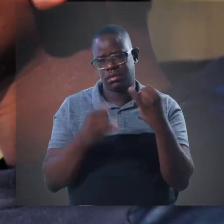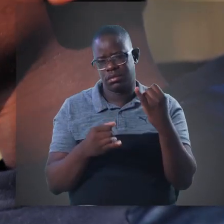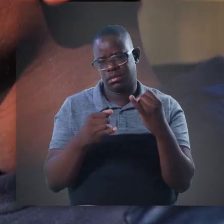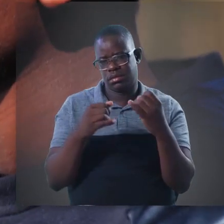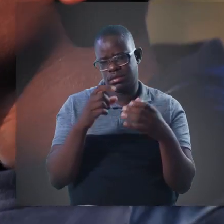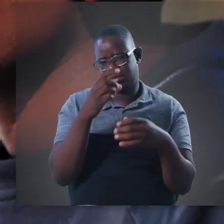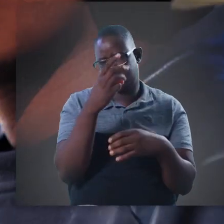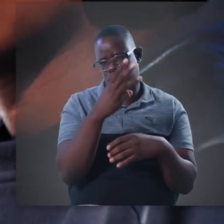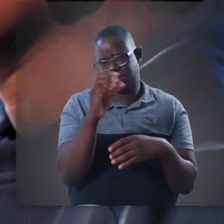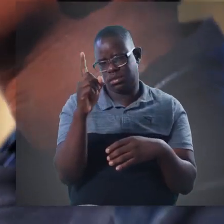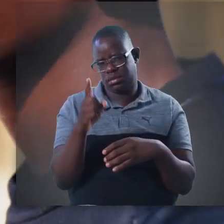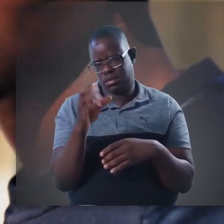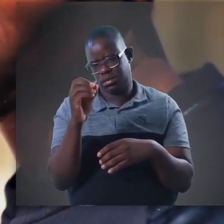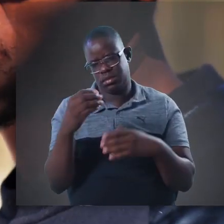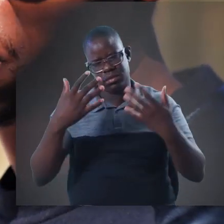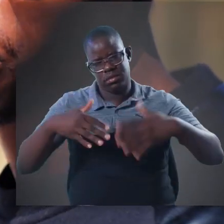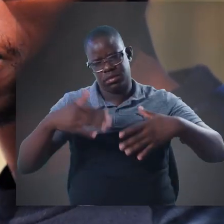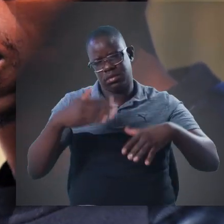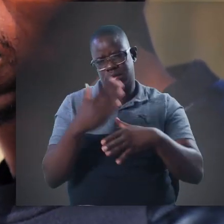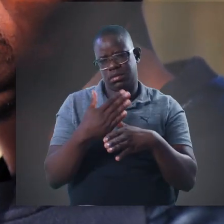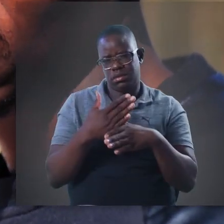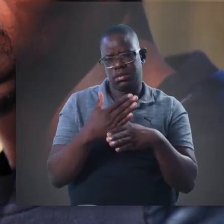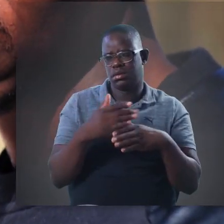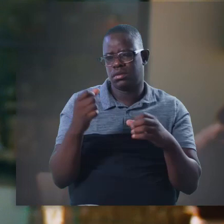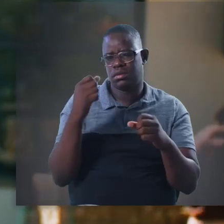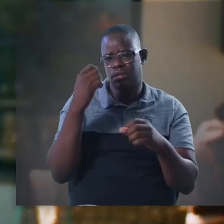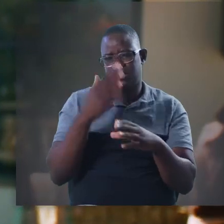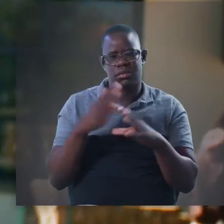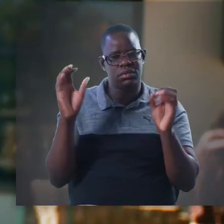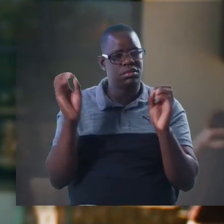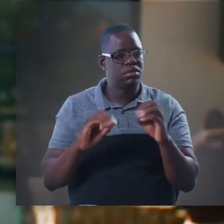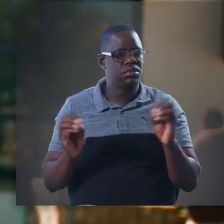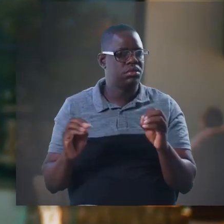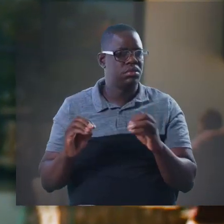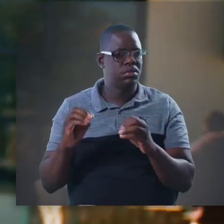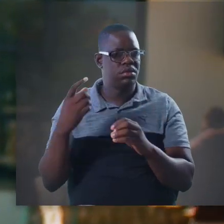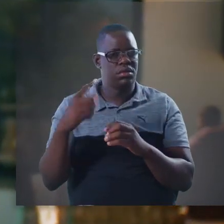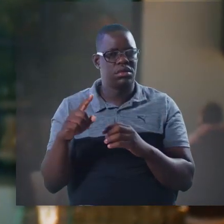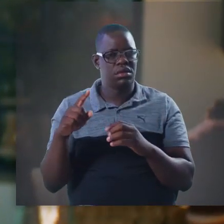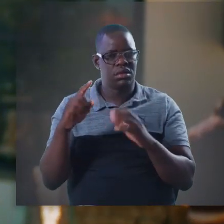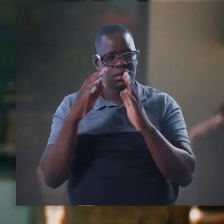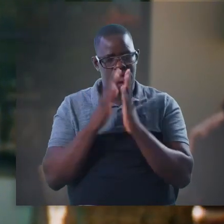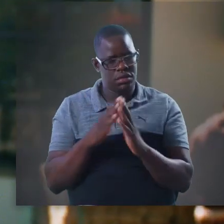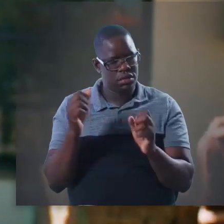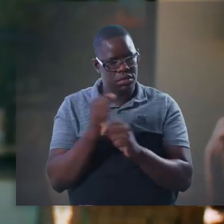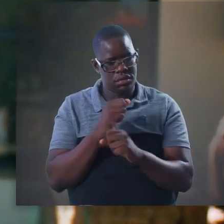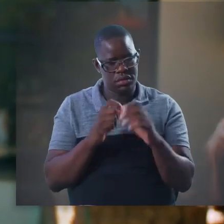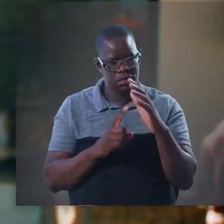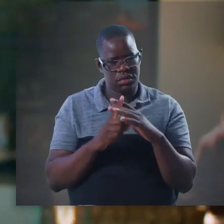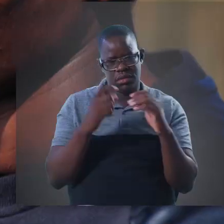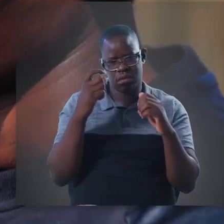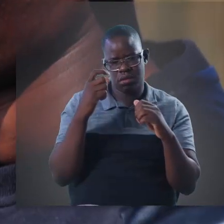Yeah, it's sad, man. Just imagine all the people that are not going to have jobs. Yeah, bro. And the last time I checked, know, about 30% of the industrial workers